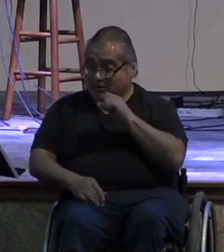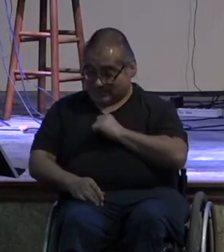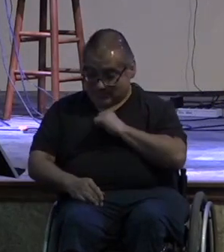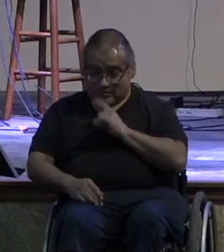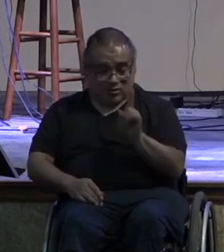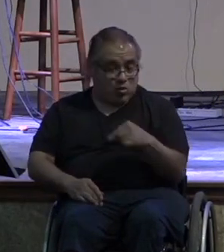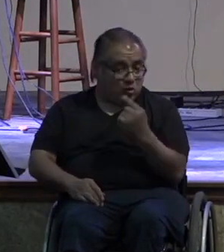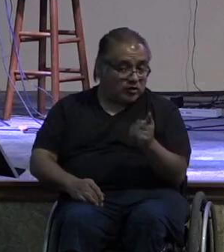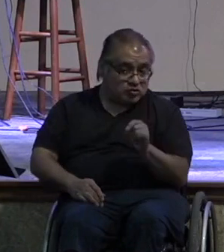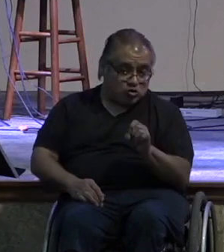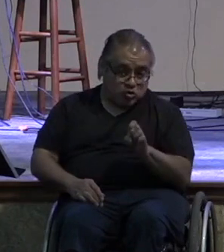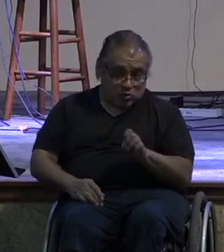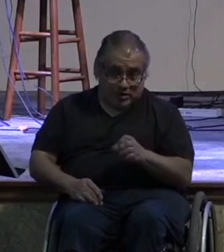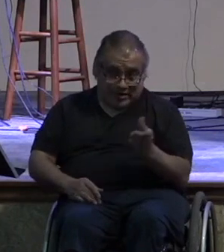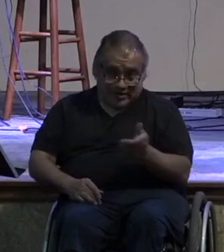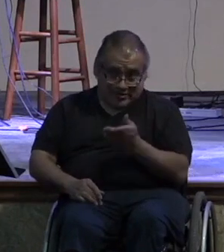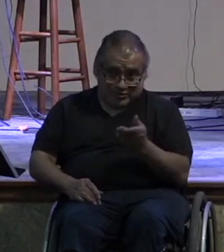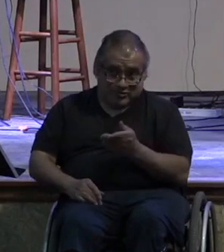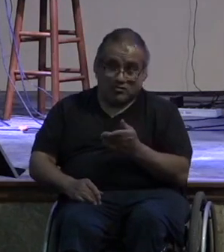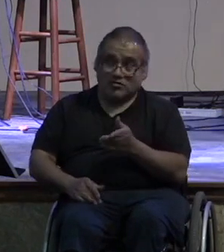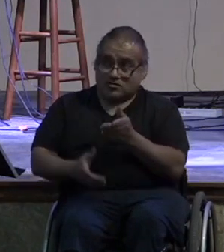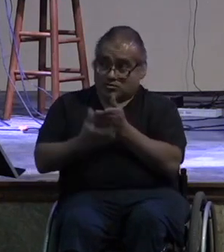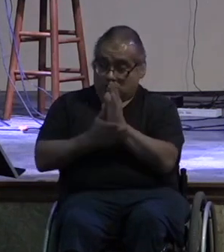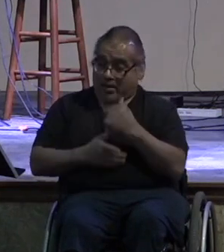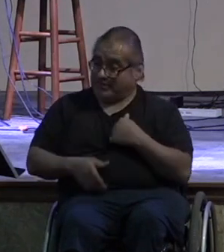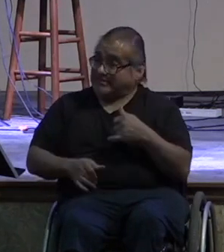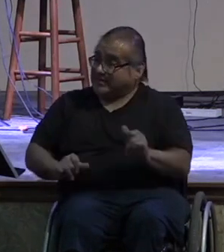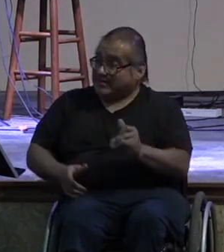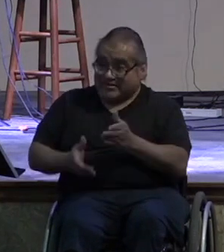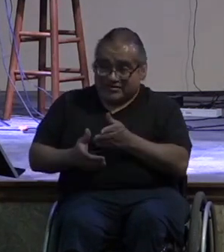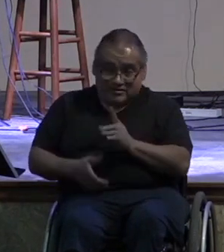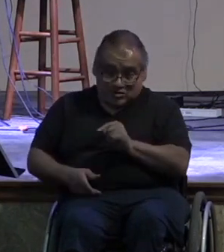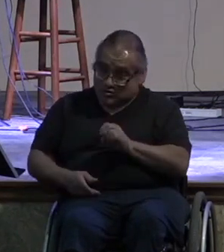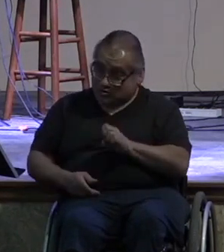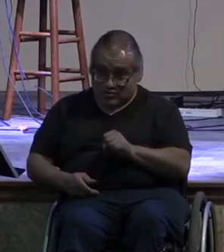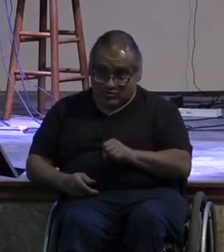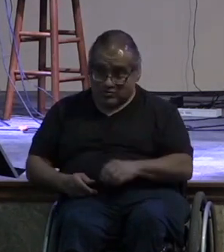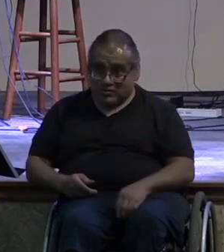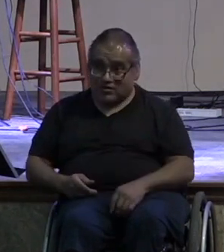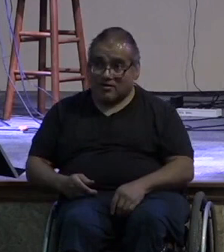here right that's okay god called me to be the toe so i'm to be the toe right